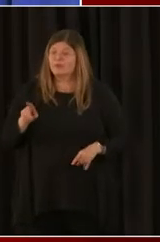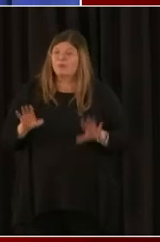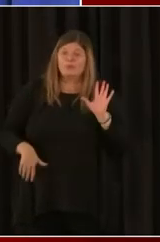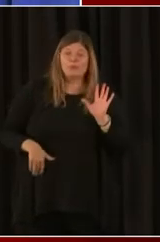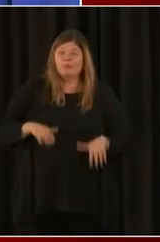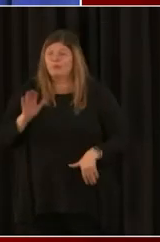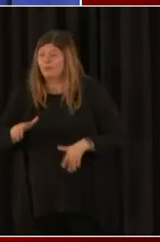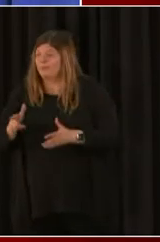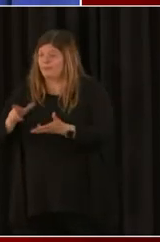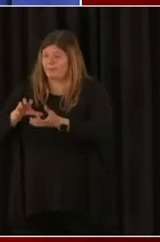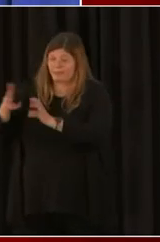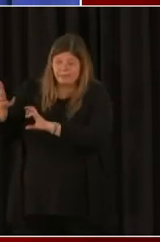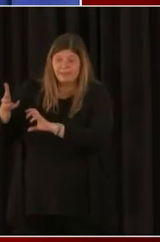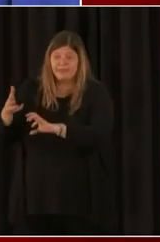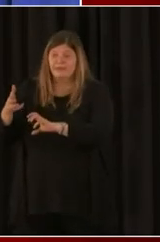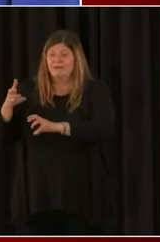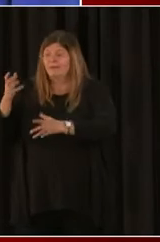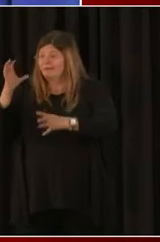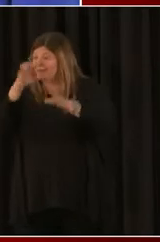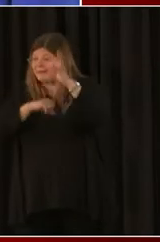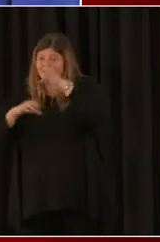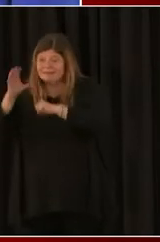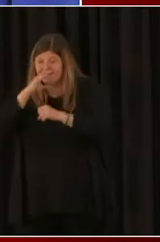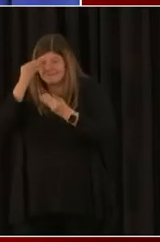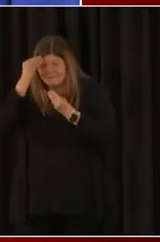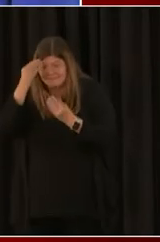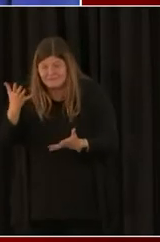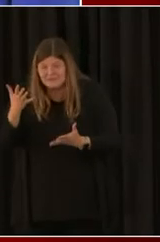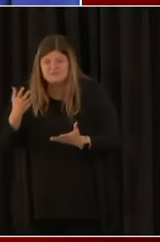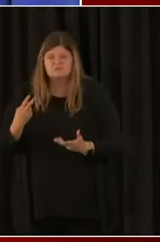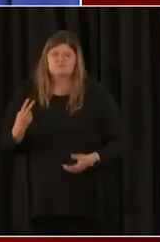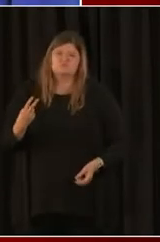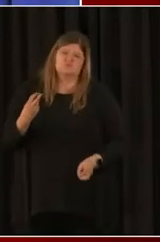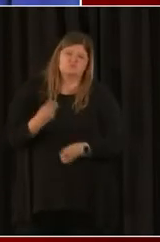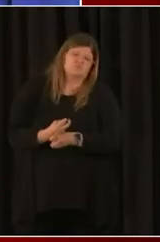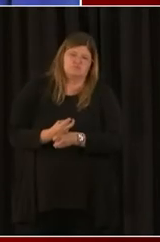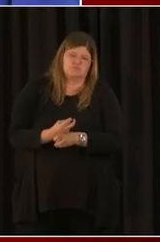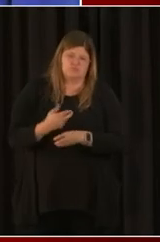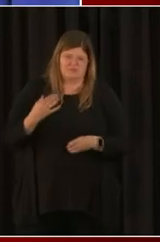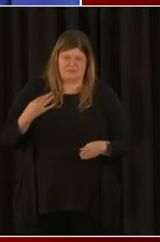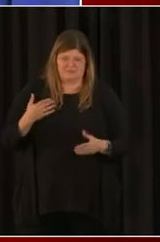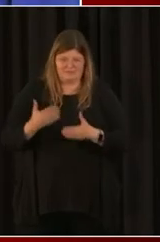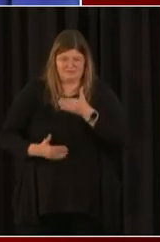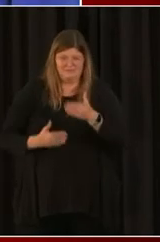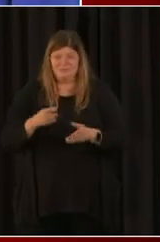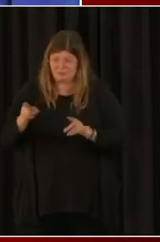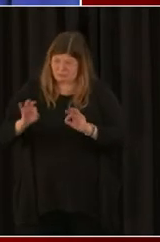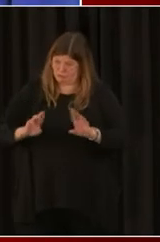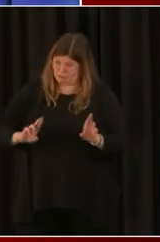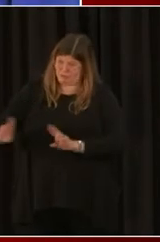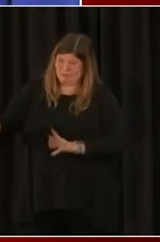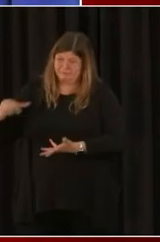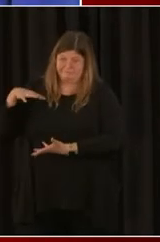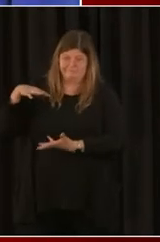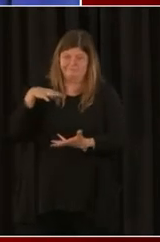things, then it can become more of a headache. But the biggest thing is really having your paperwork together. I will give you the advice.